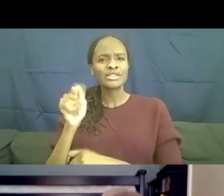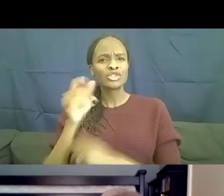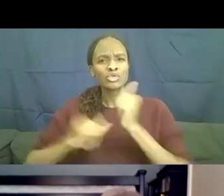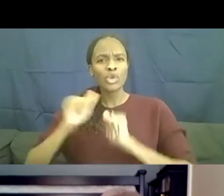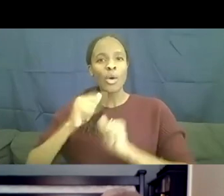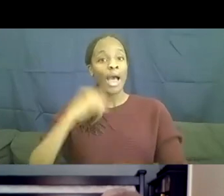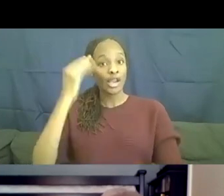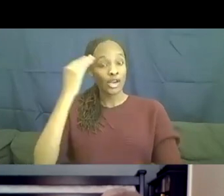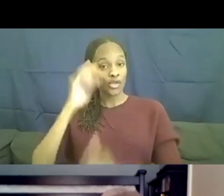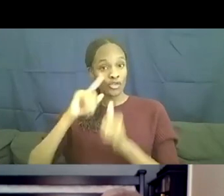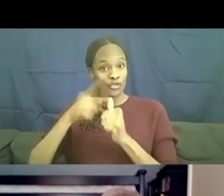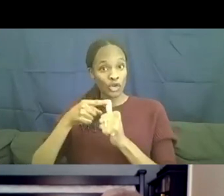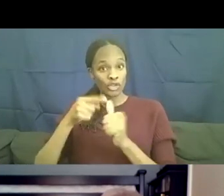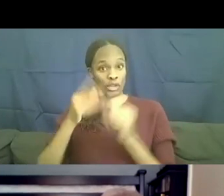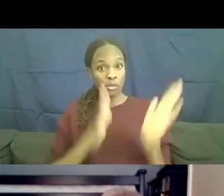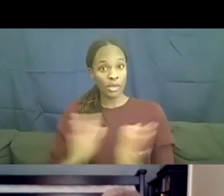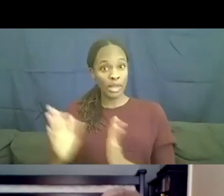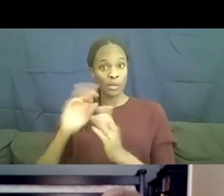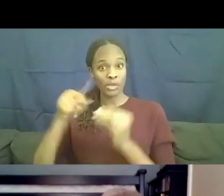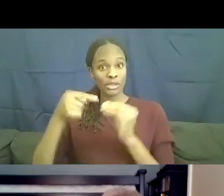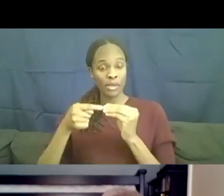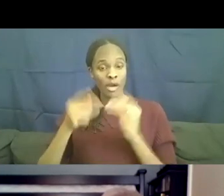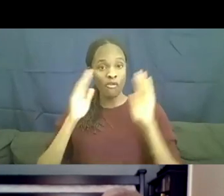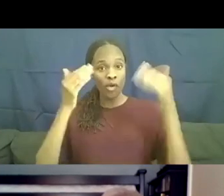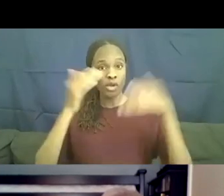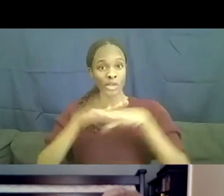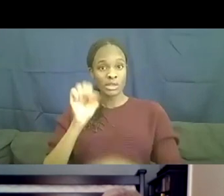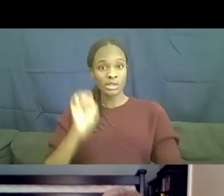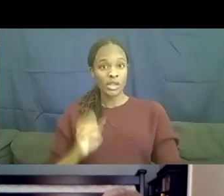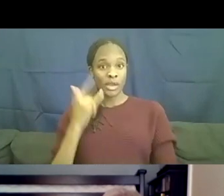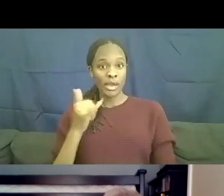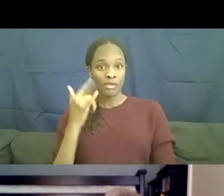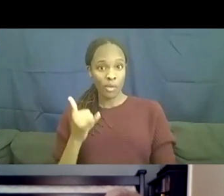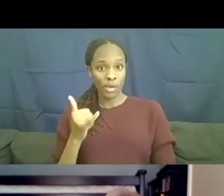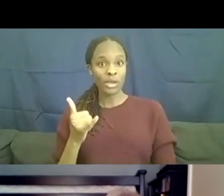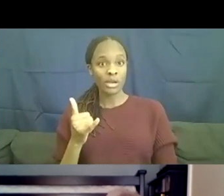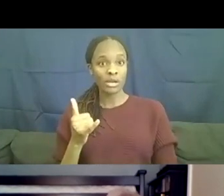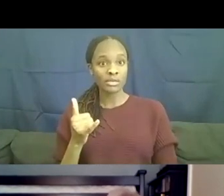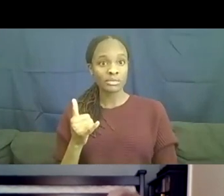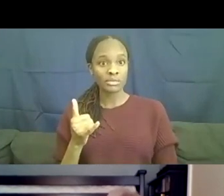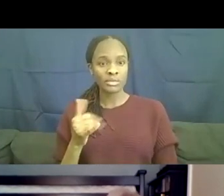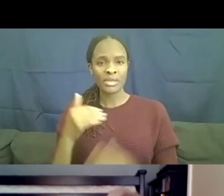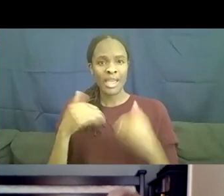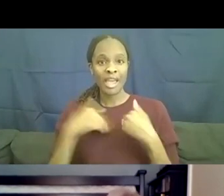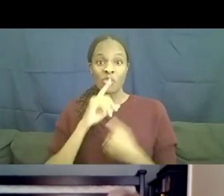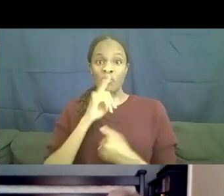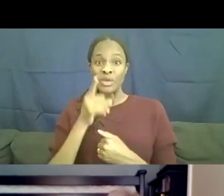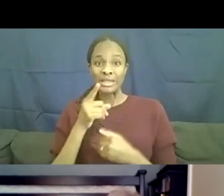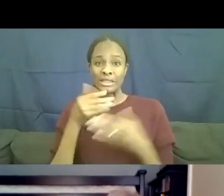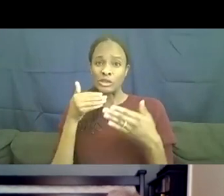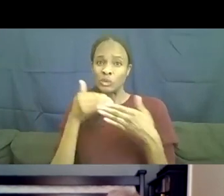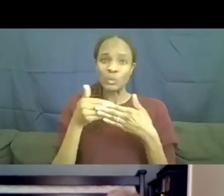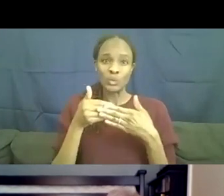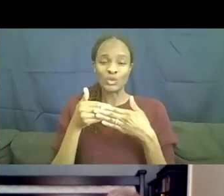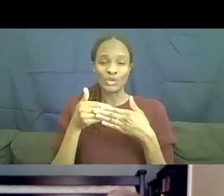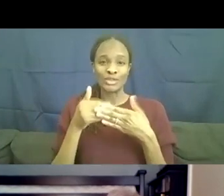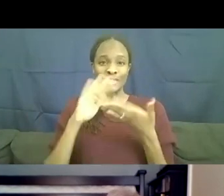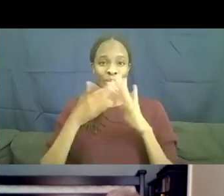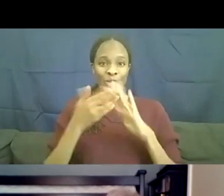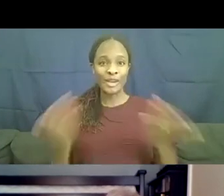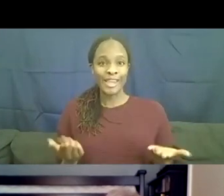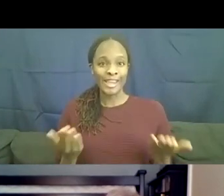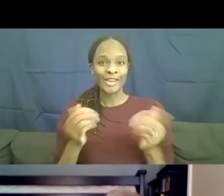originally the plan was to focus on Southern California and there is a pretty tight, uh, community here of families,